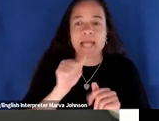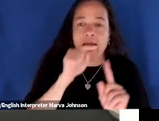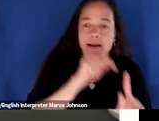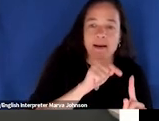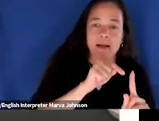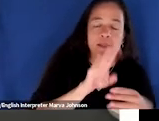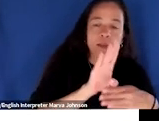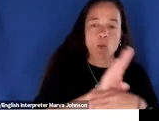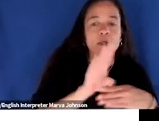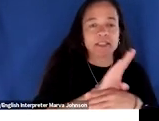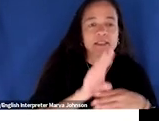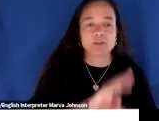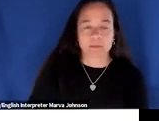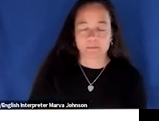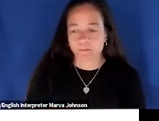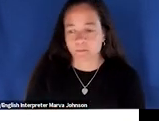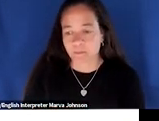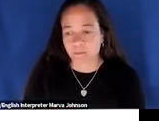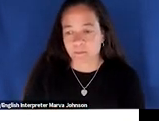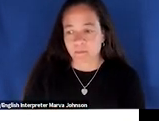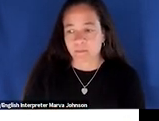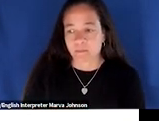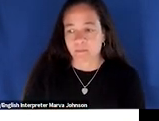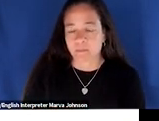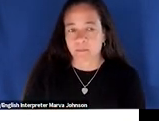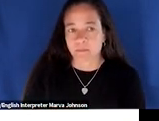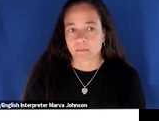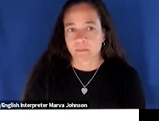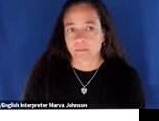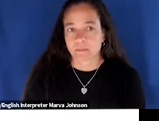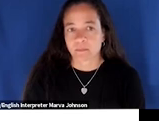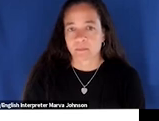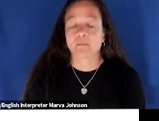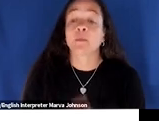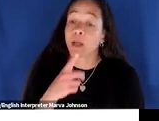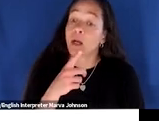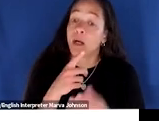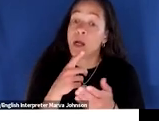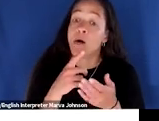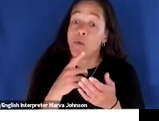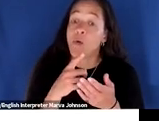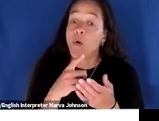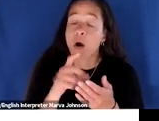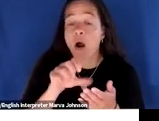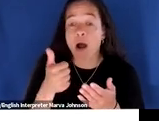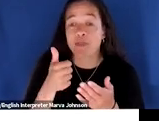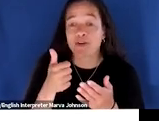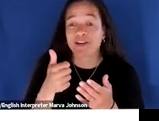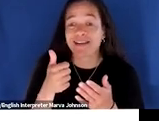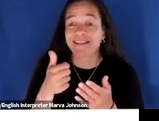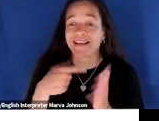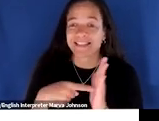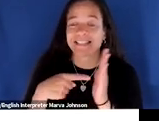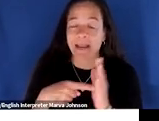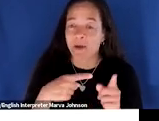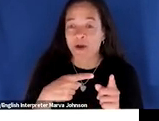is doing here's another example this one is uh obviously directly from my own experience um that's not by me um